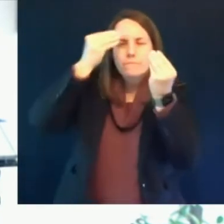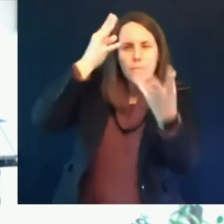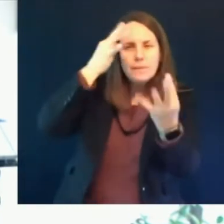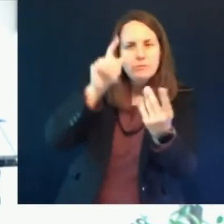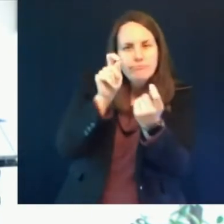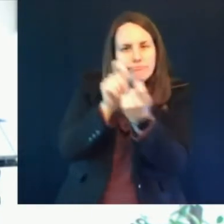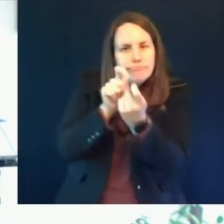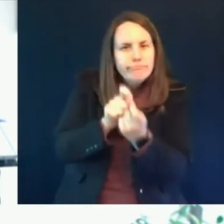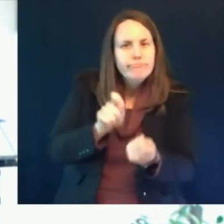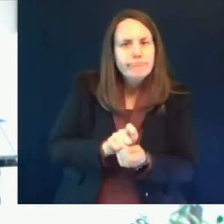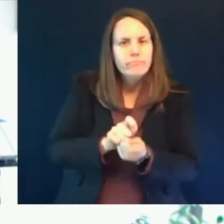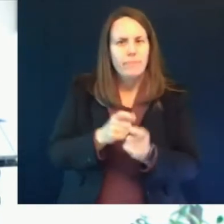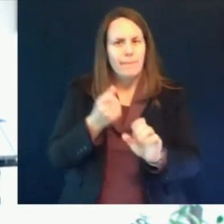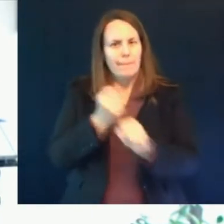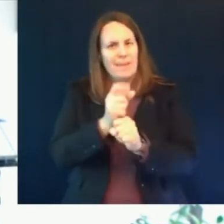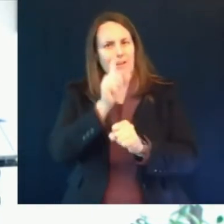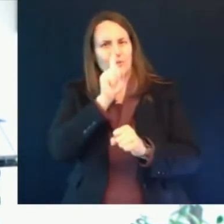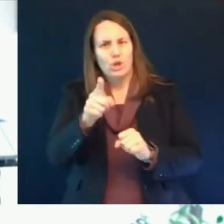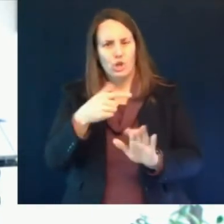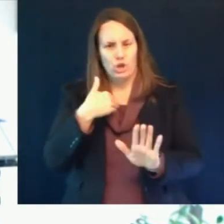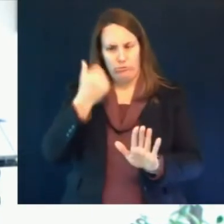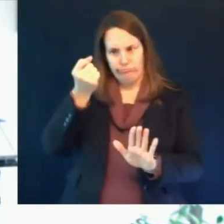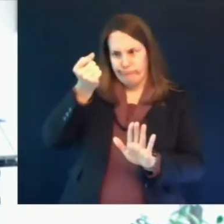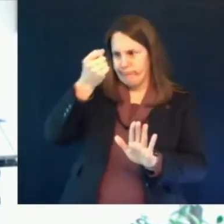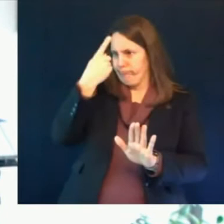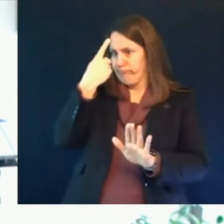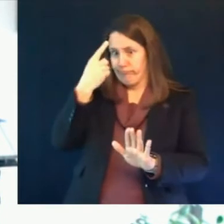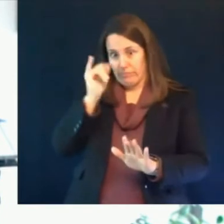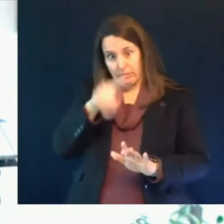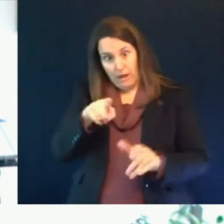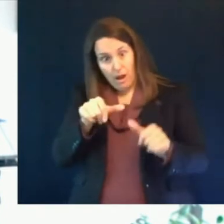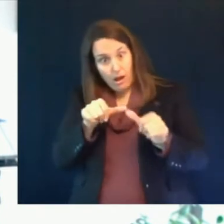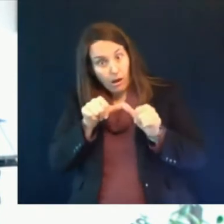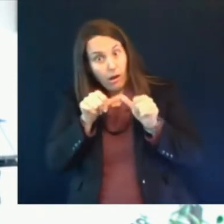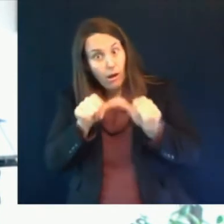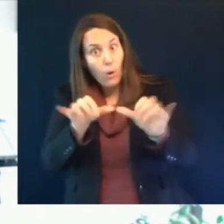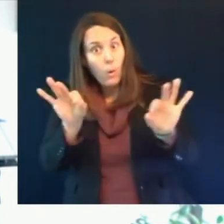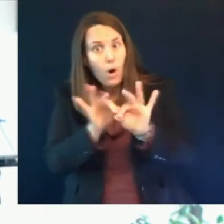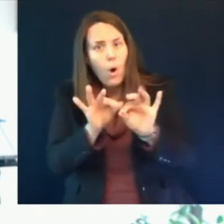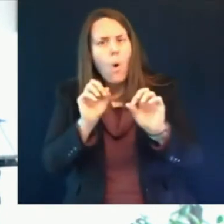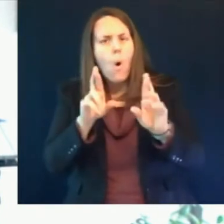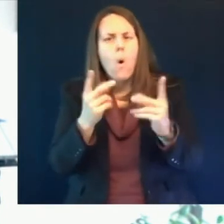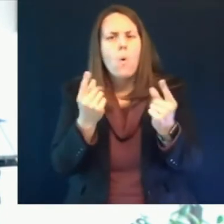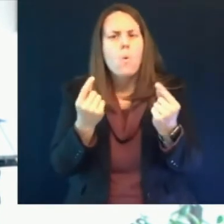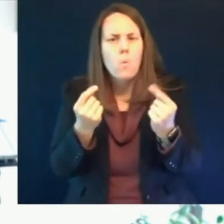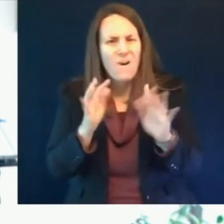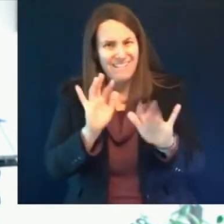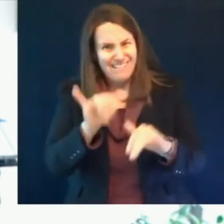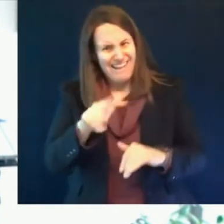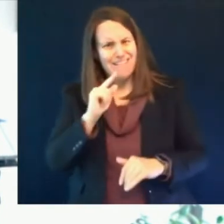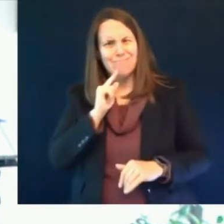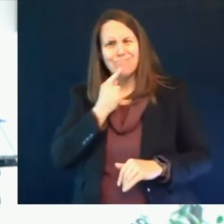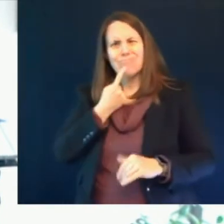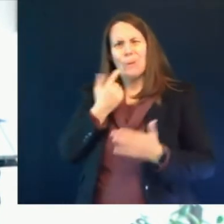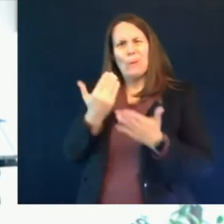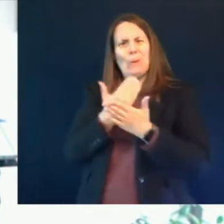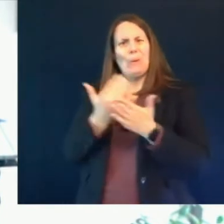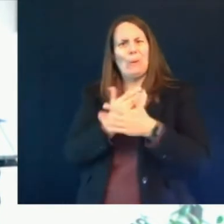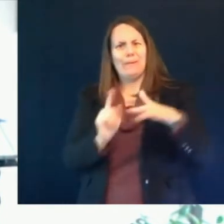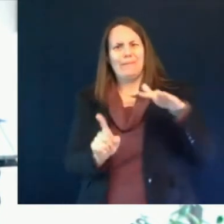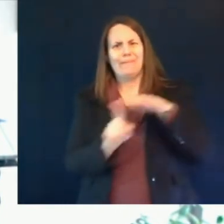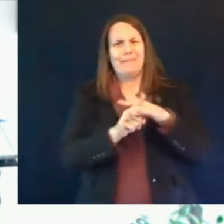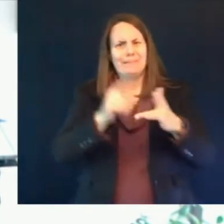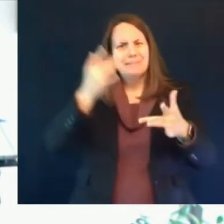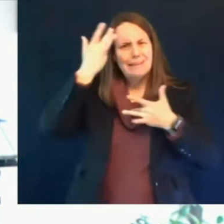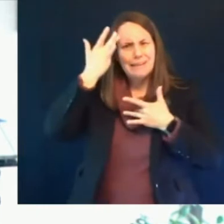be prepared to treat it with their patients um and so that that's an important way to look at it as we are we've identified